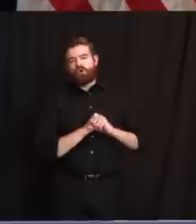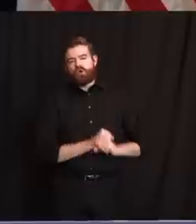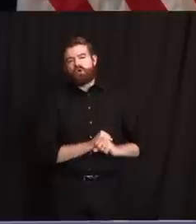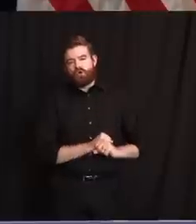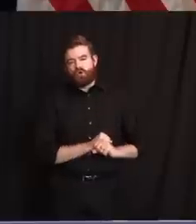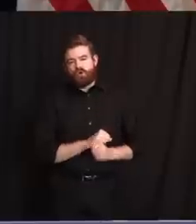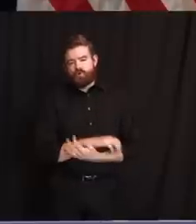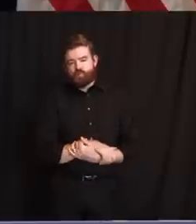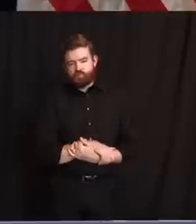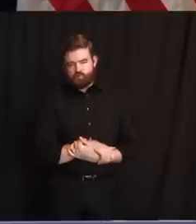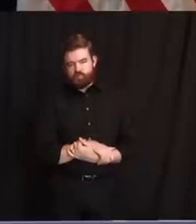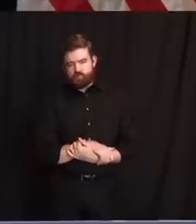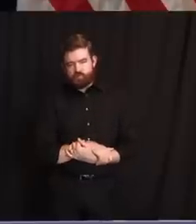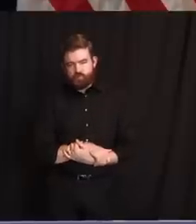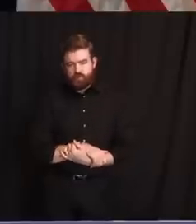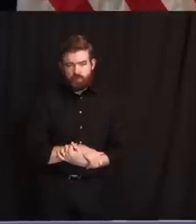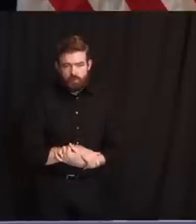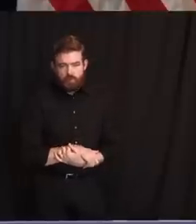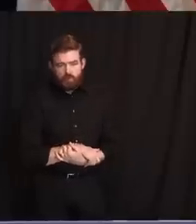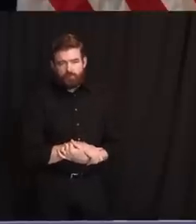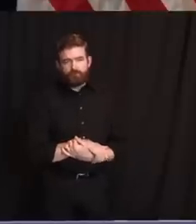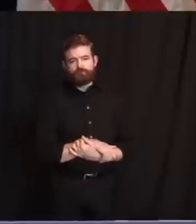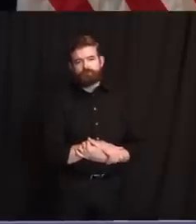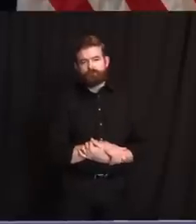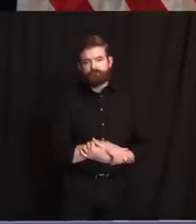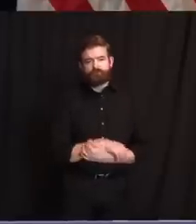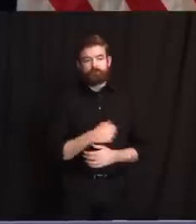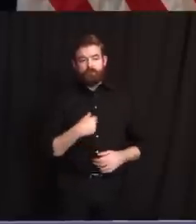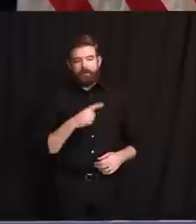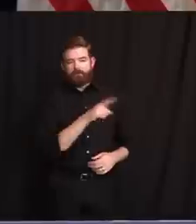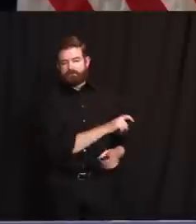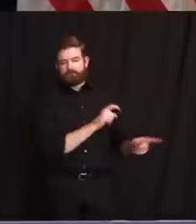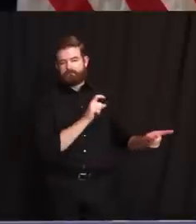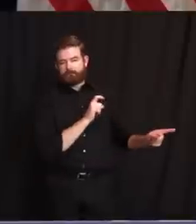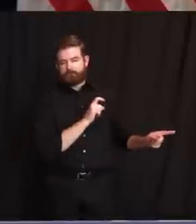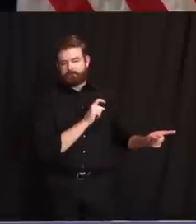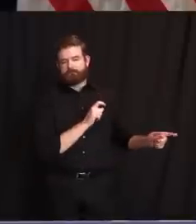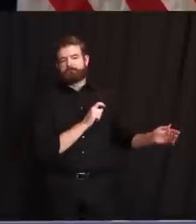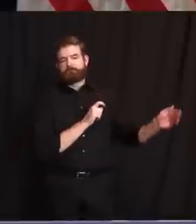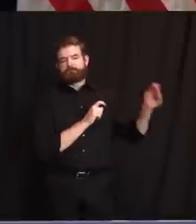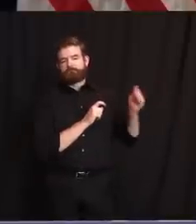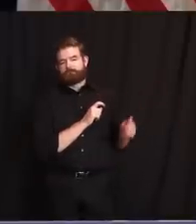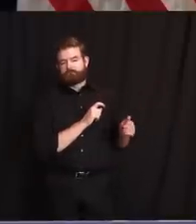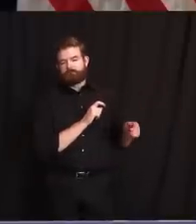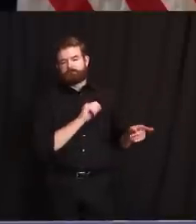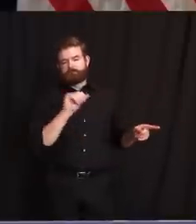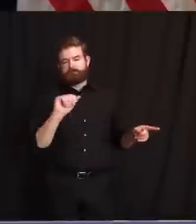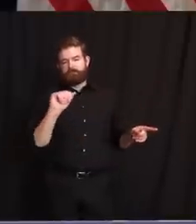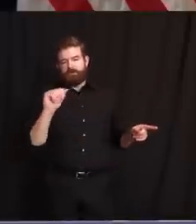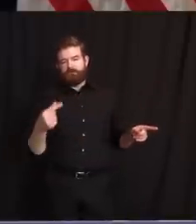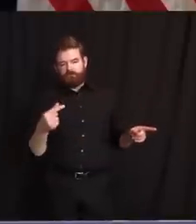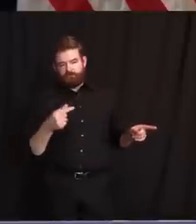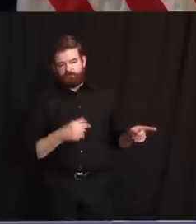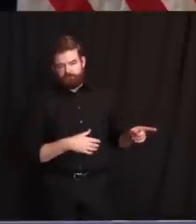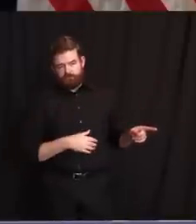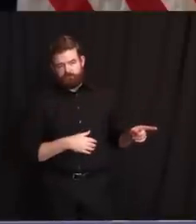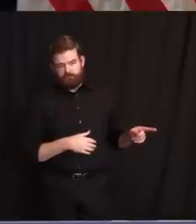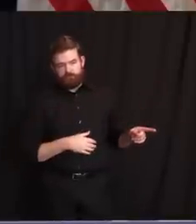Gurbir and Pat should weigh in here would be that if we were, for whatever reason, unable to deal